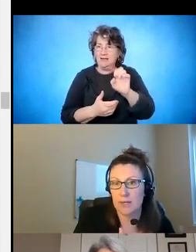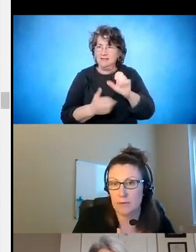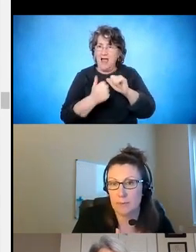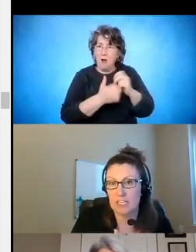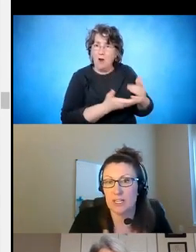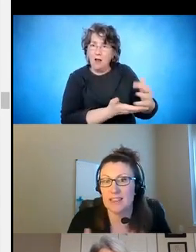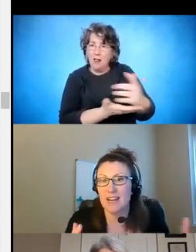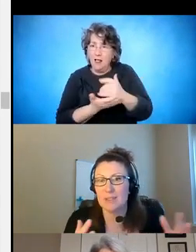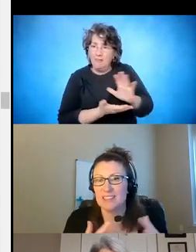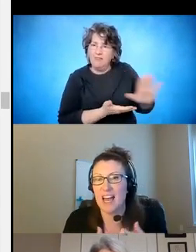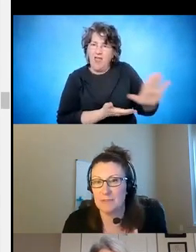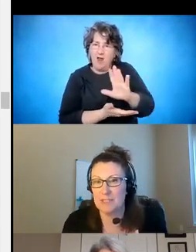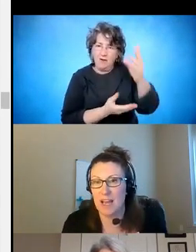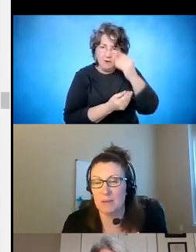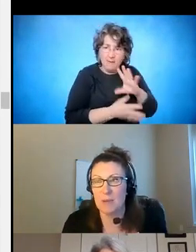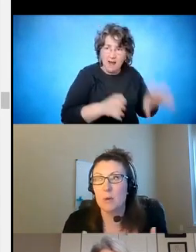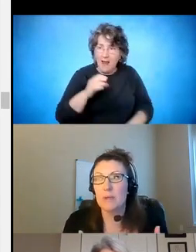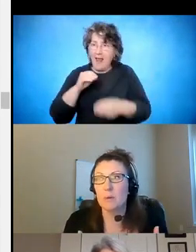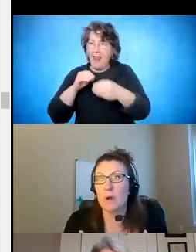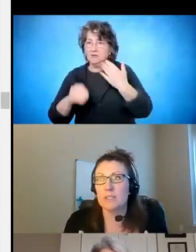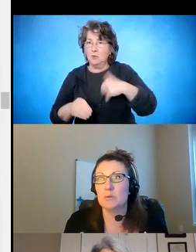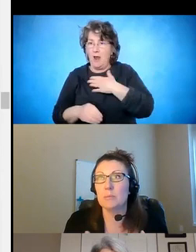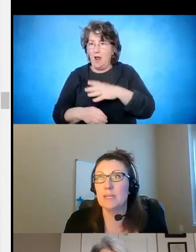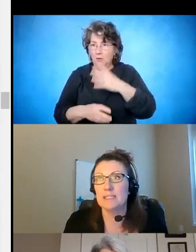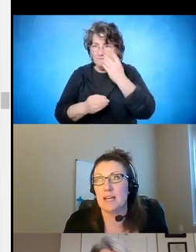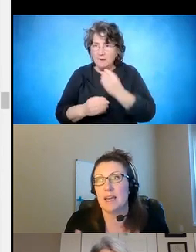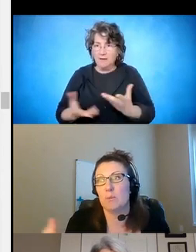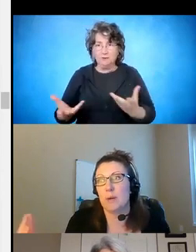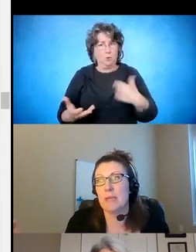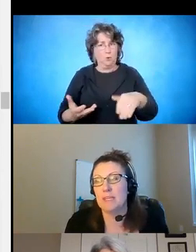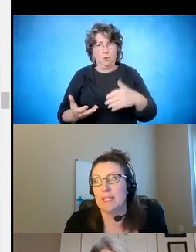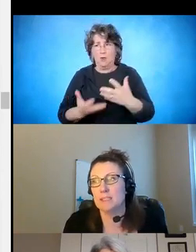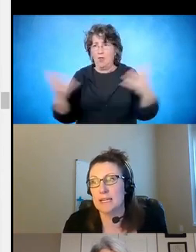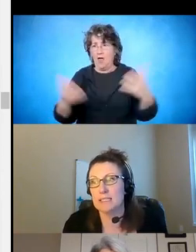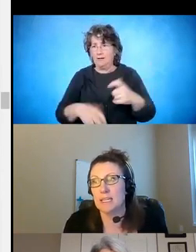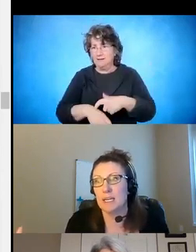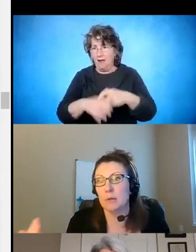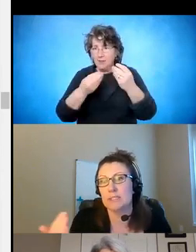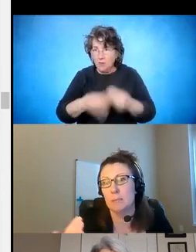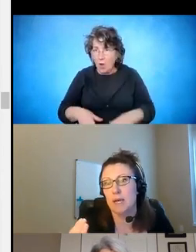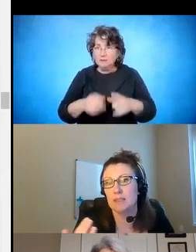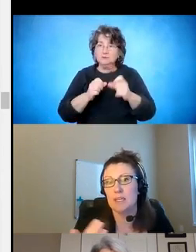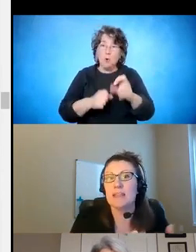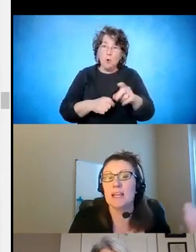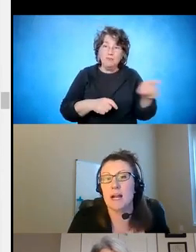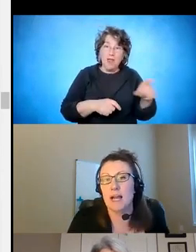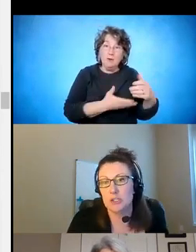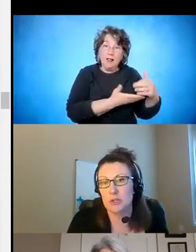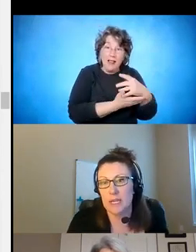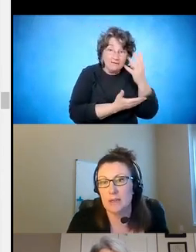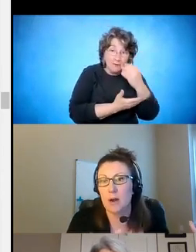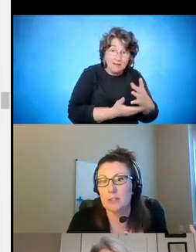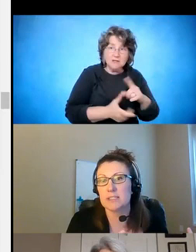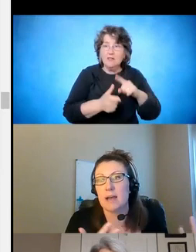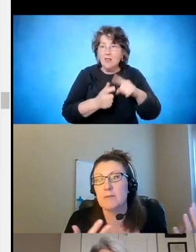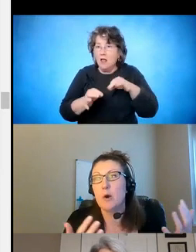our information and that it was a live time. We didn't want to miss time where maybe they collected it and it was a month and then it got entered